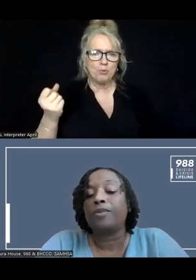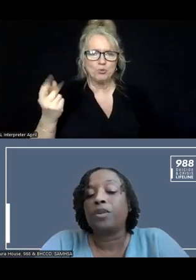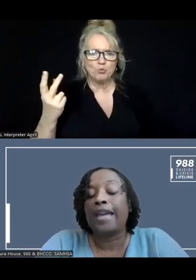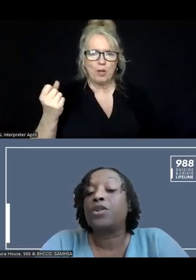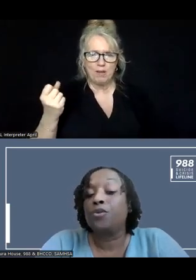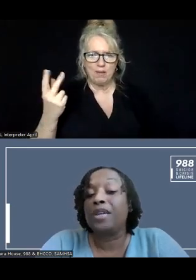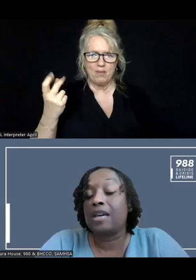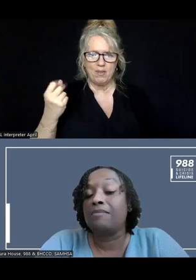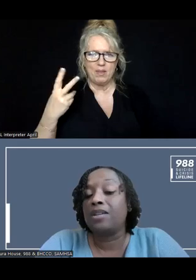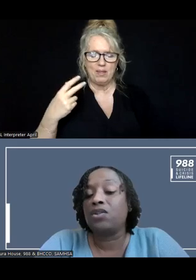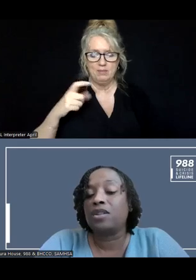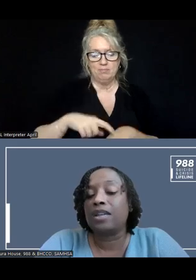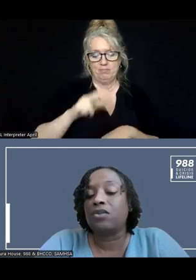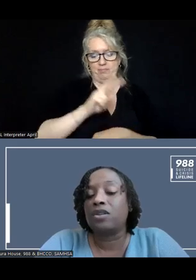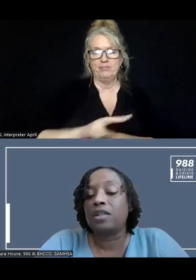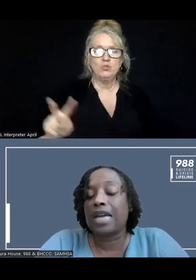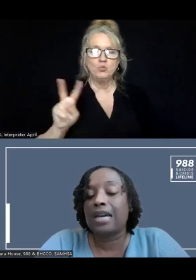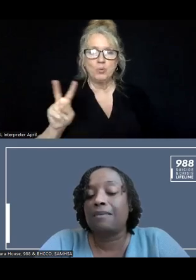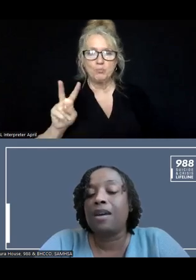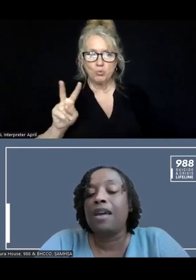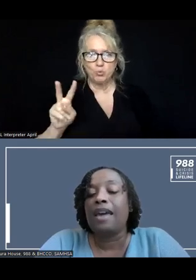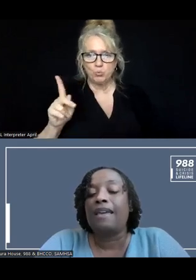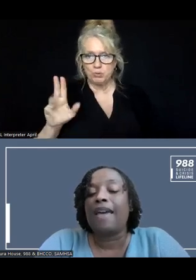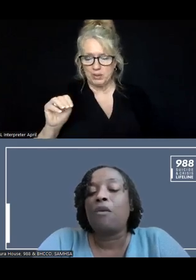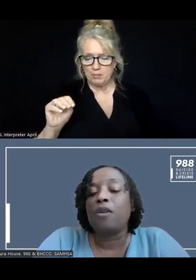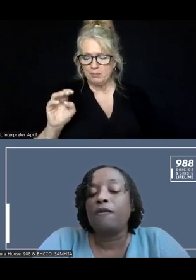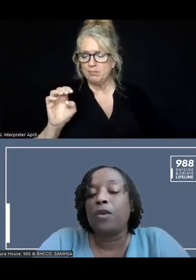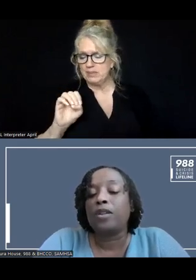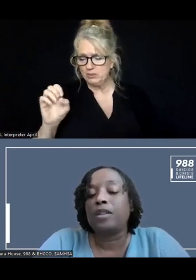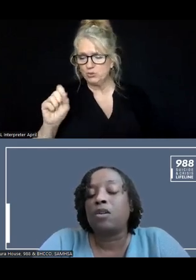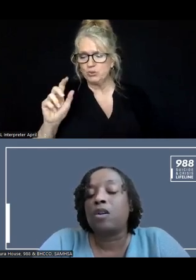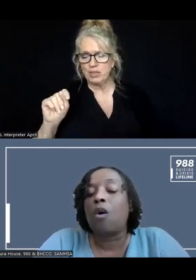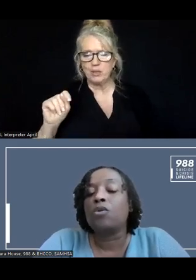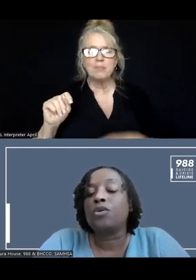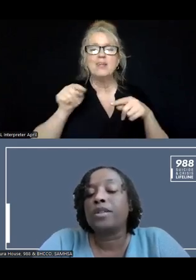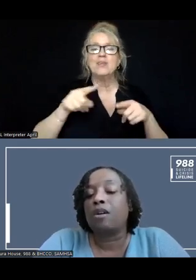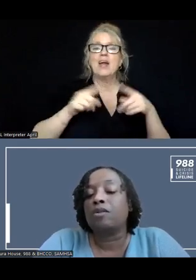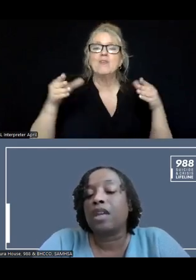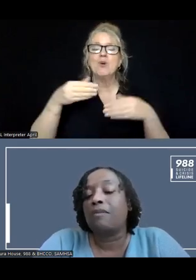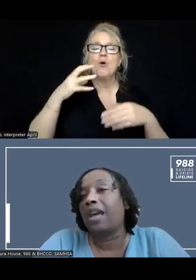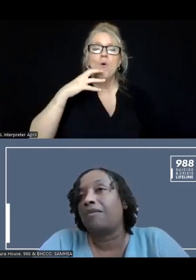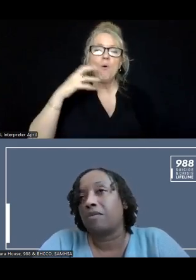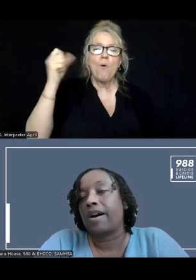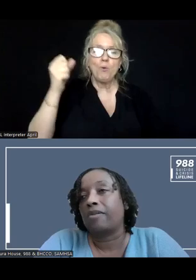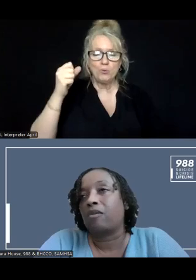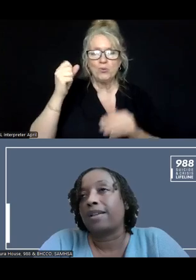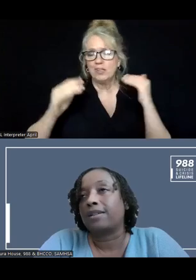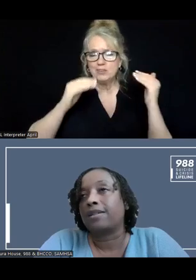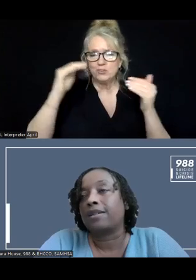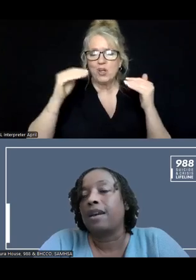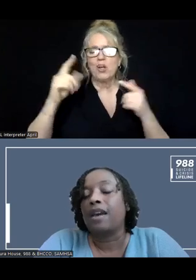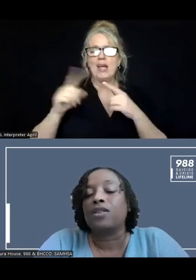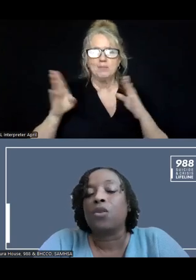from at 2 p.m. Eastern Standard Time, and that one focuses on older adults and behavioral health